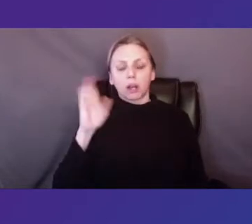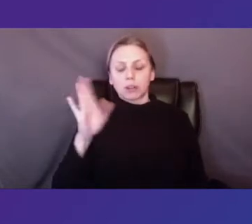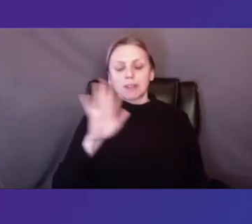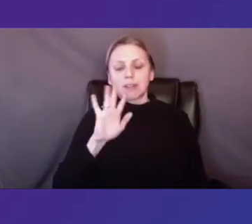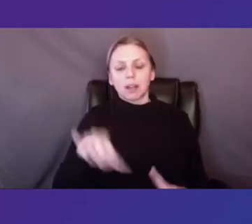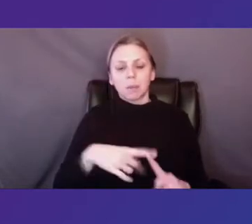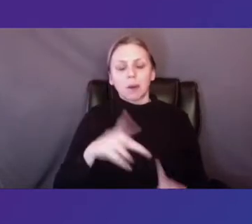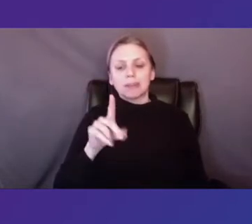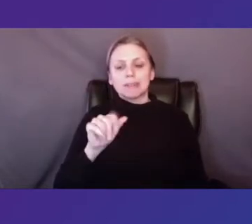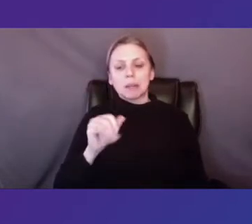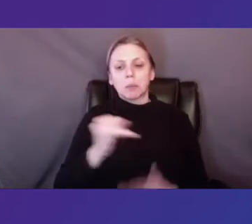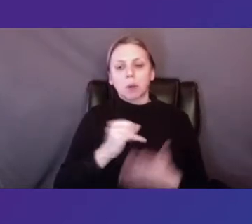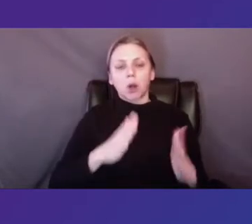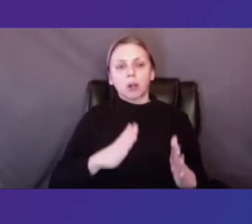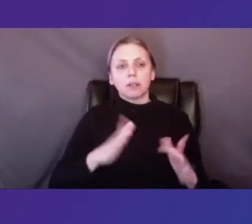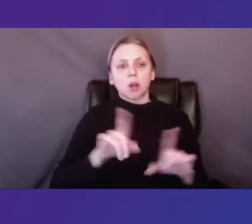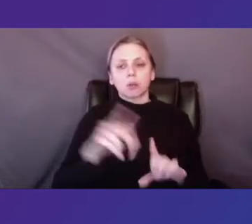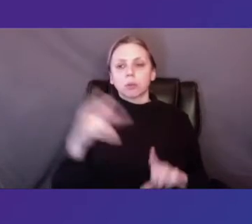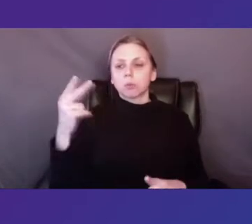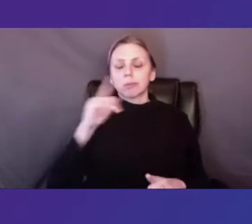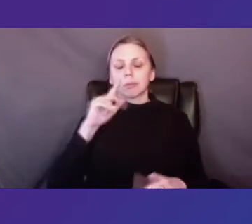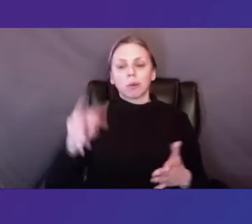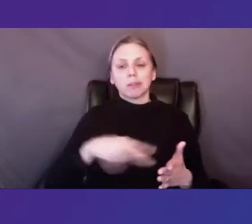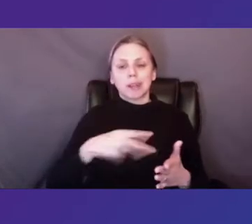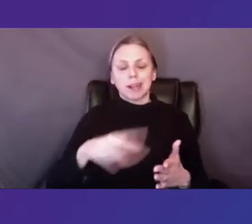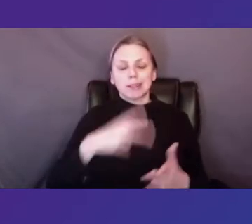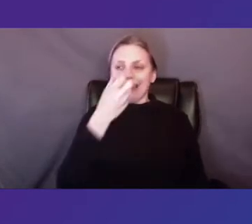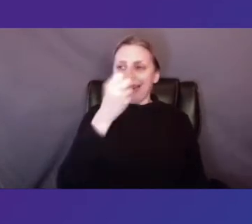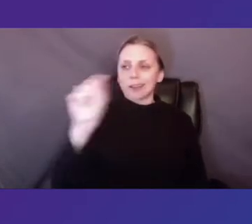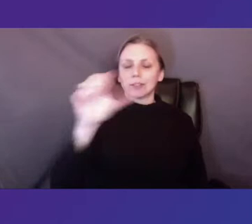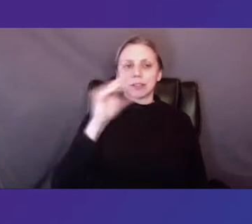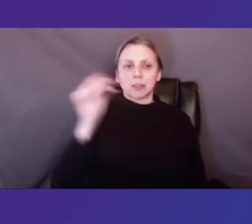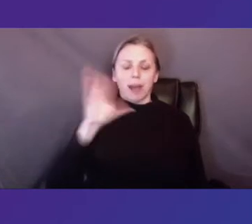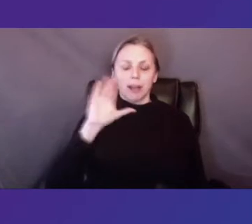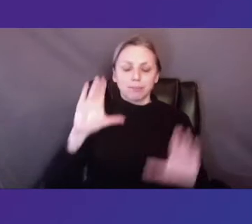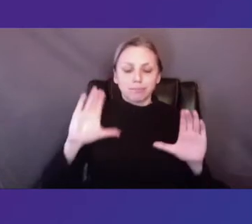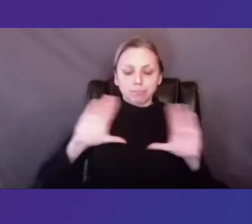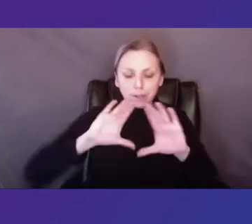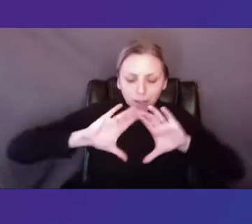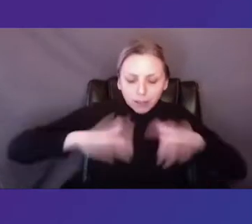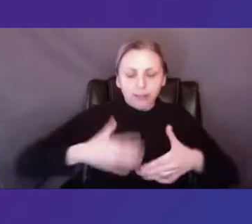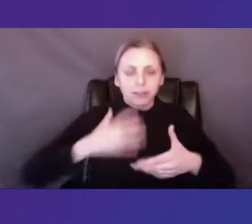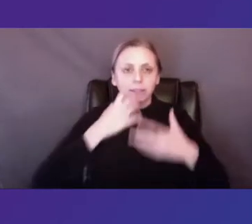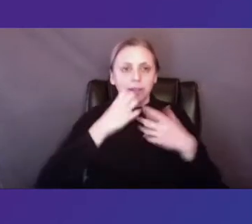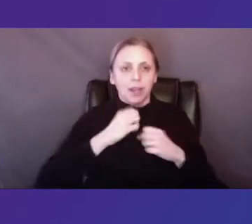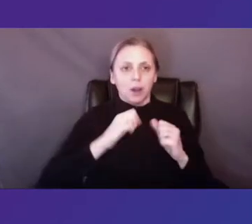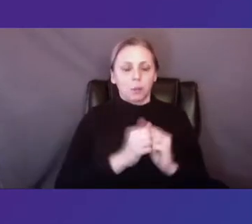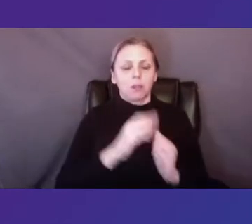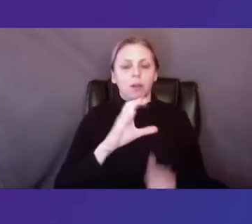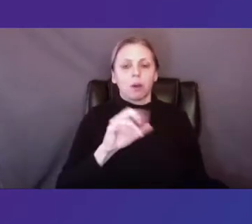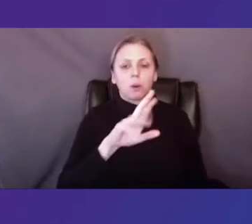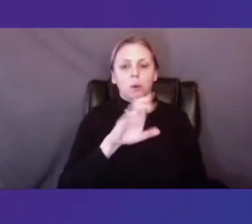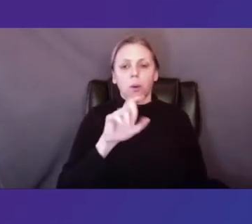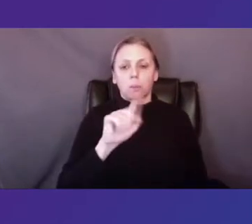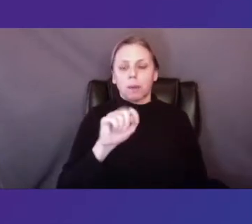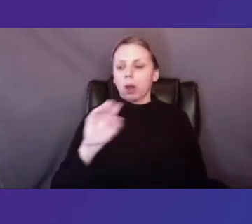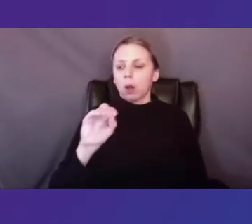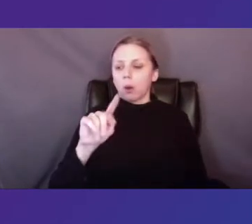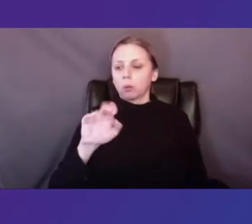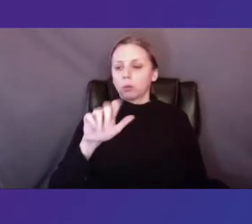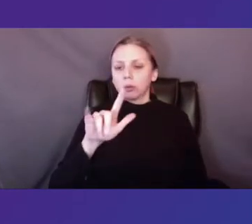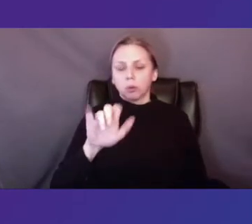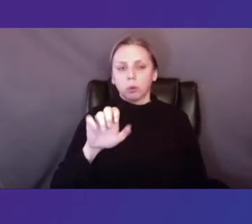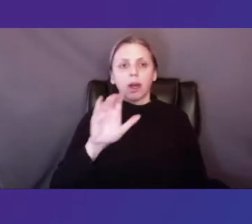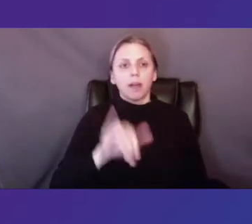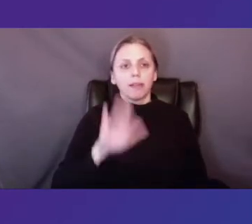artists and a history of dance activism and collective care with Corbett O'Toole. The address will be